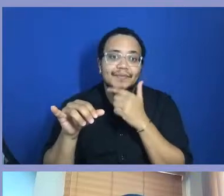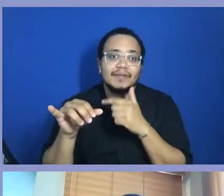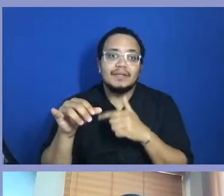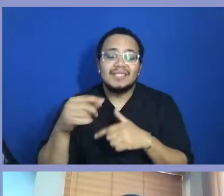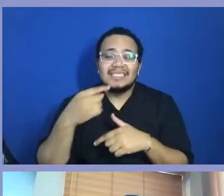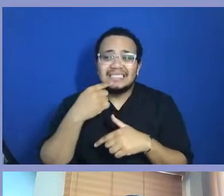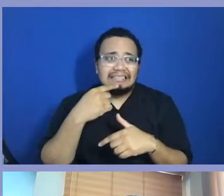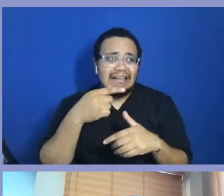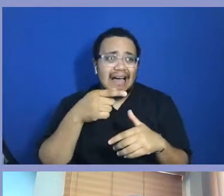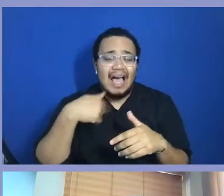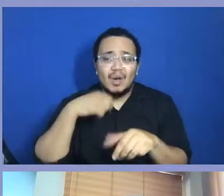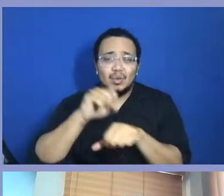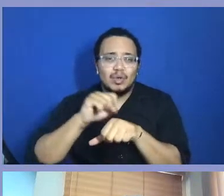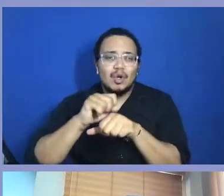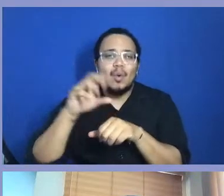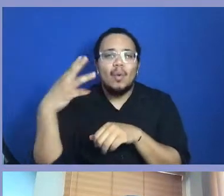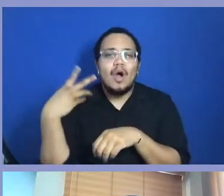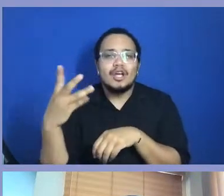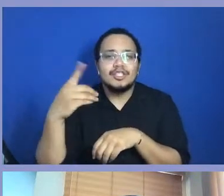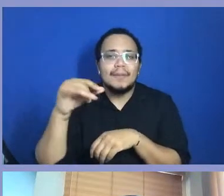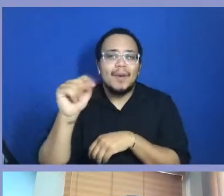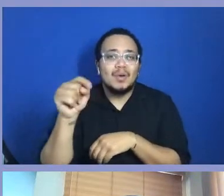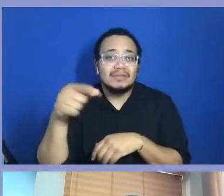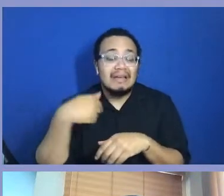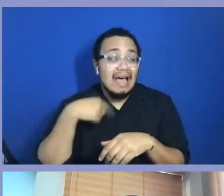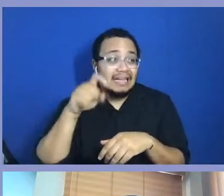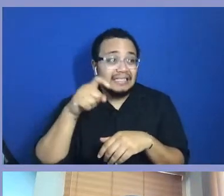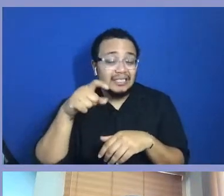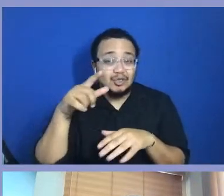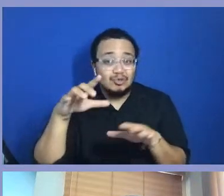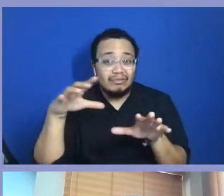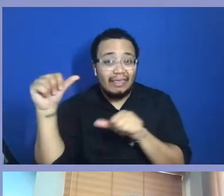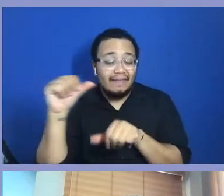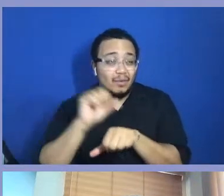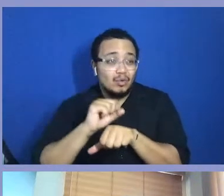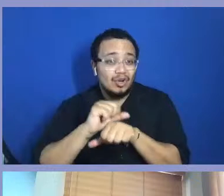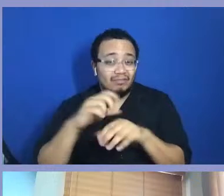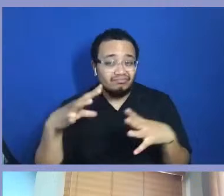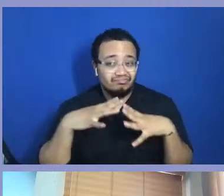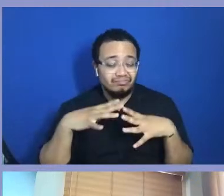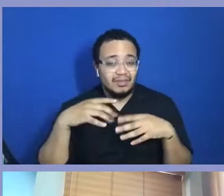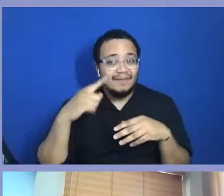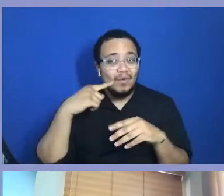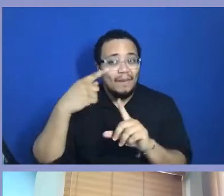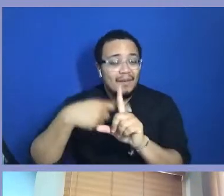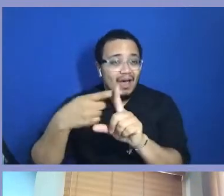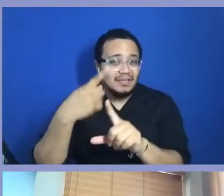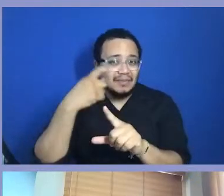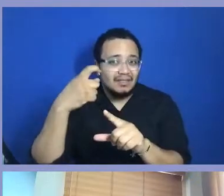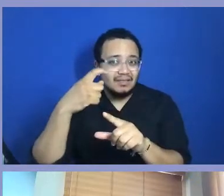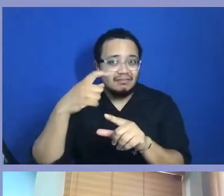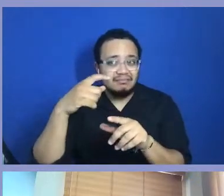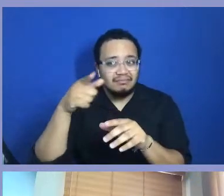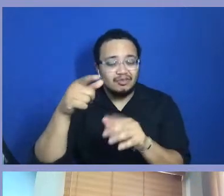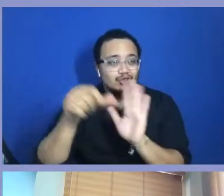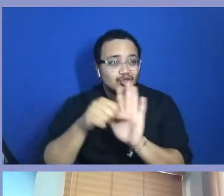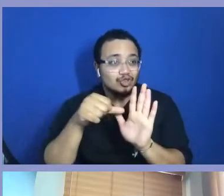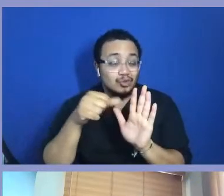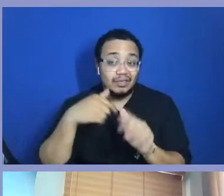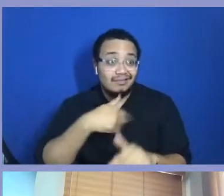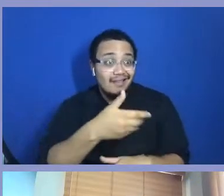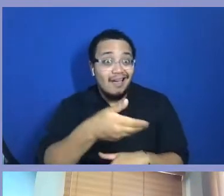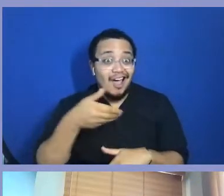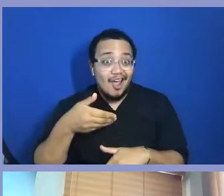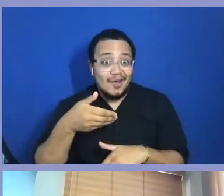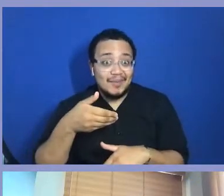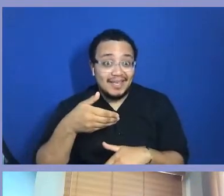I'm going to be out for months. You should show them your portfolio. So I did. Next thing I know, I'm working. Next thing I the photo section is